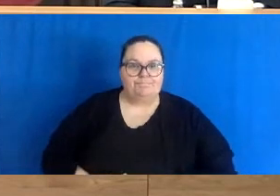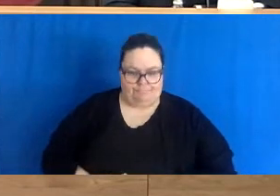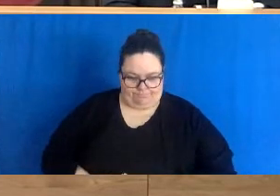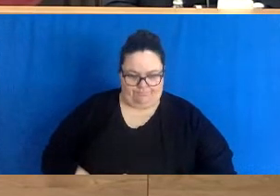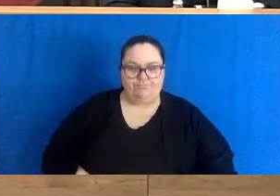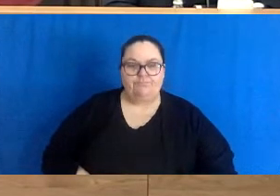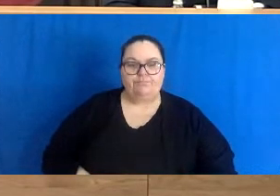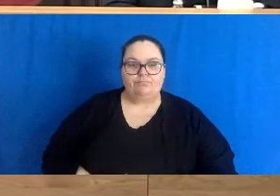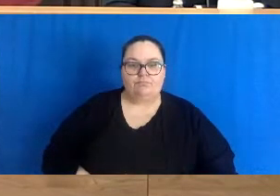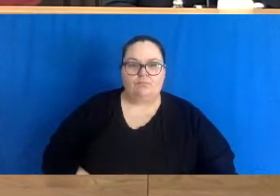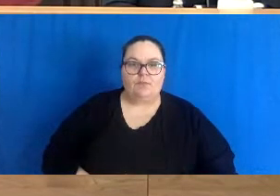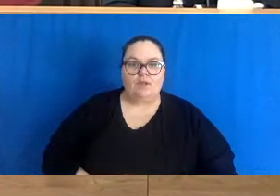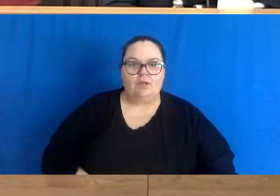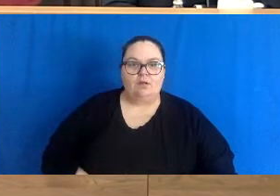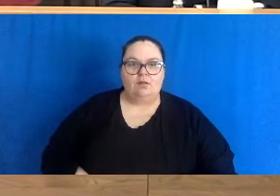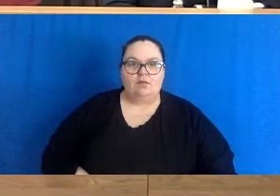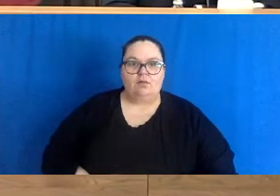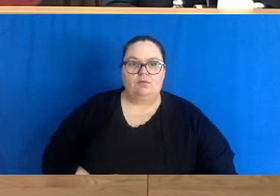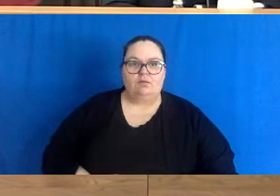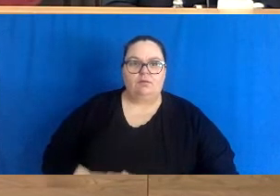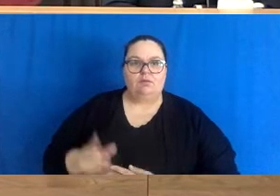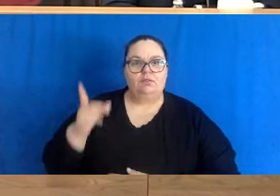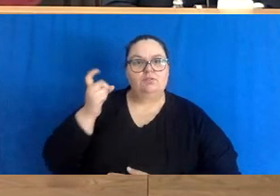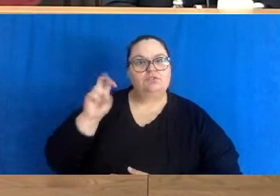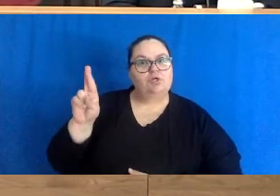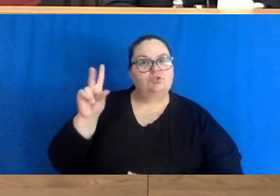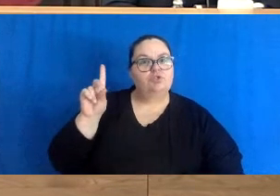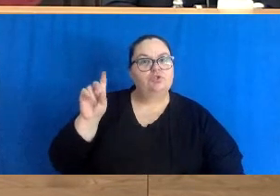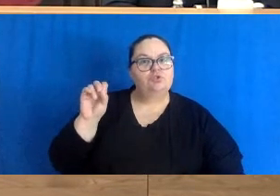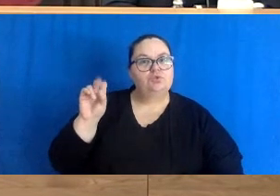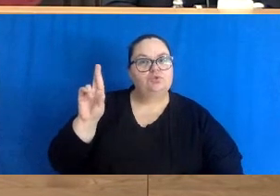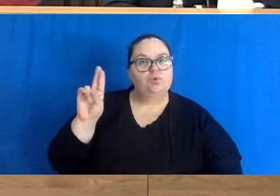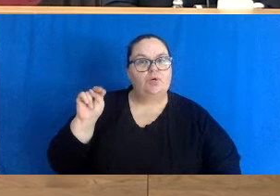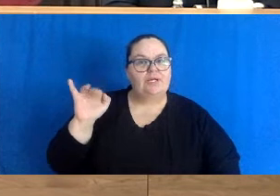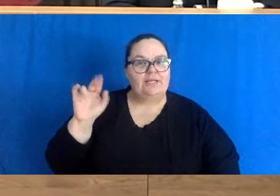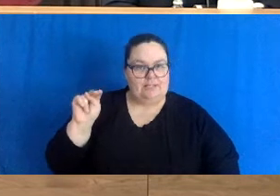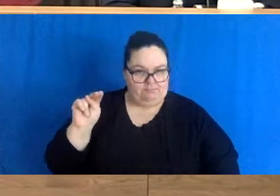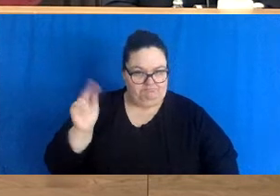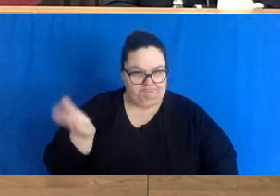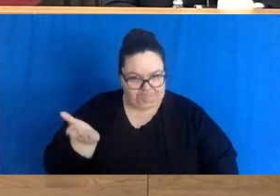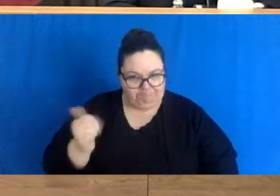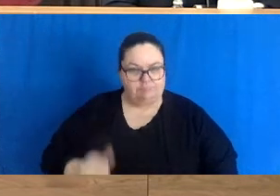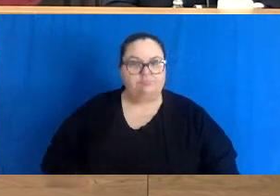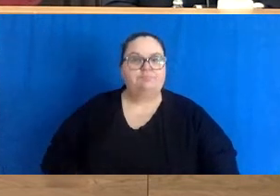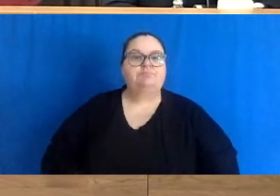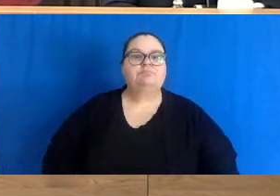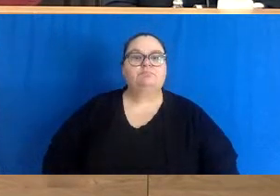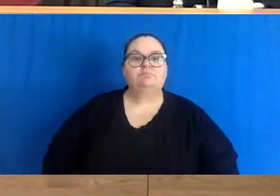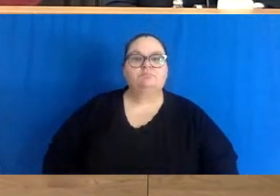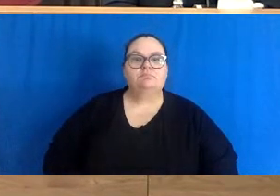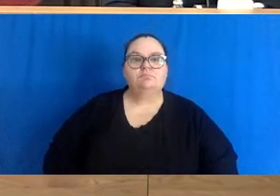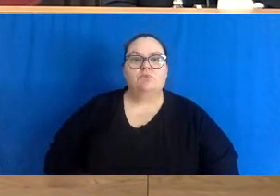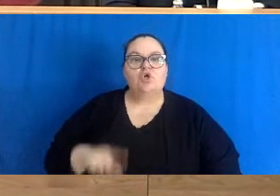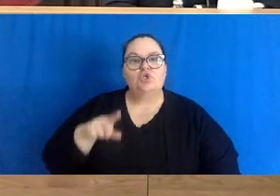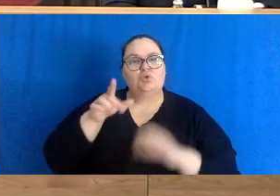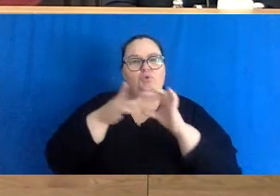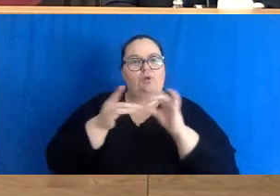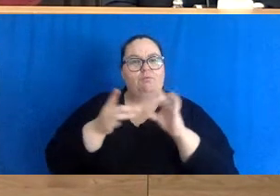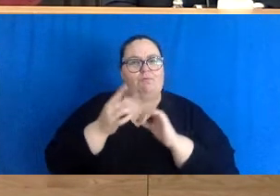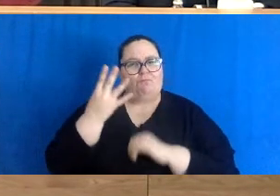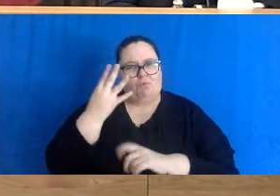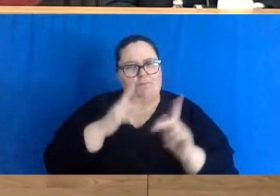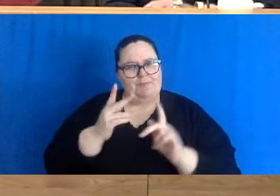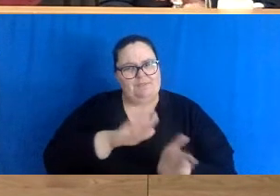Bruce this is a question for Dr. Dornan you mentioned earlier today four deaths yesterday